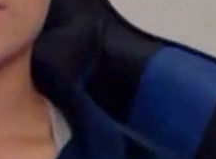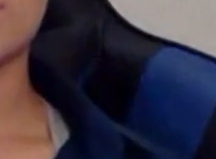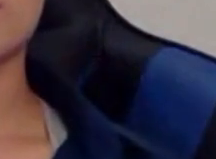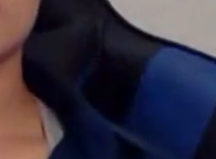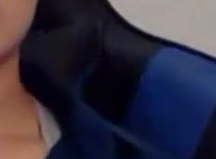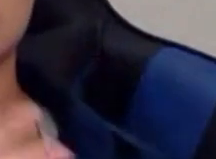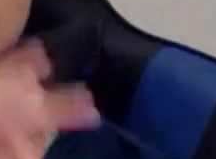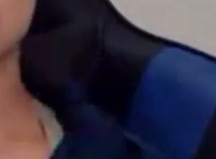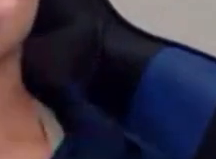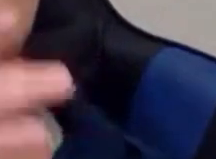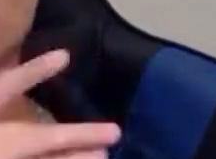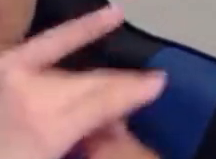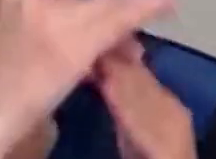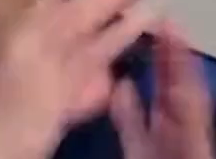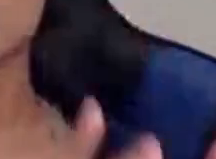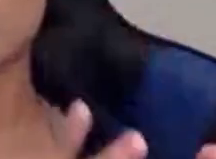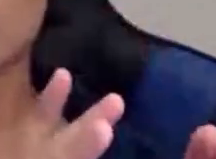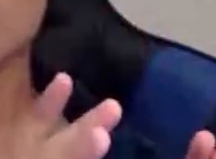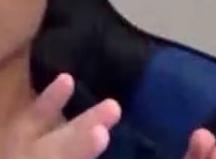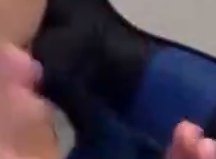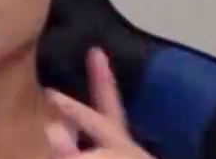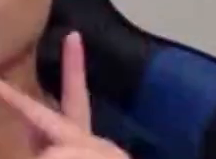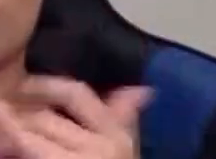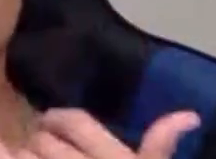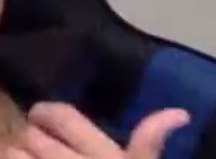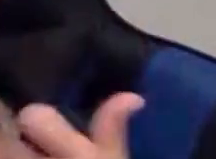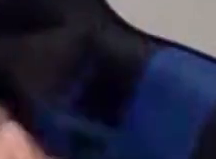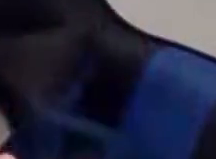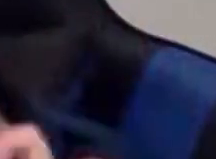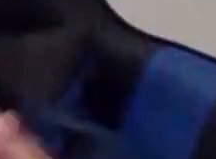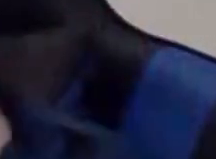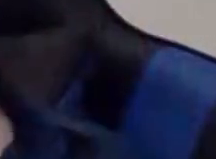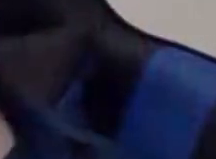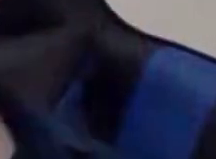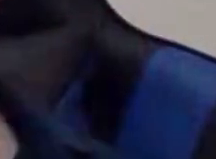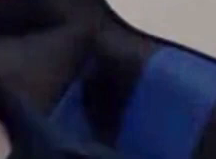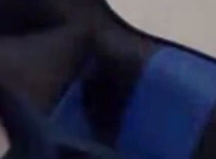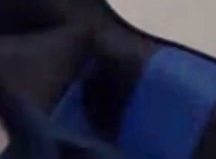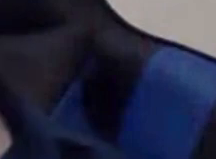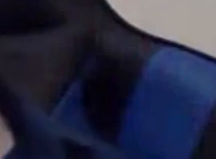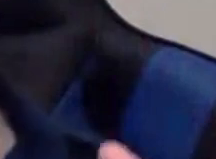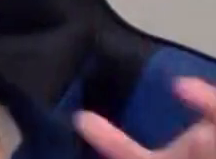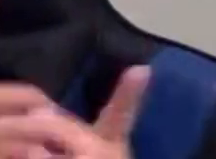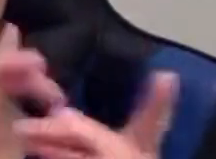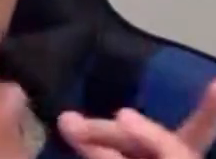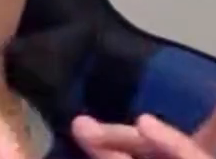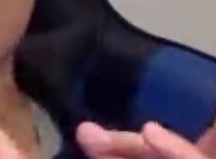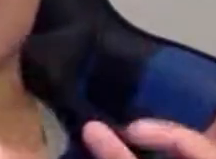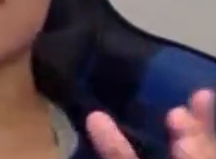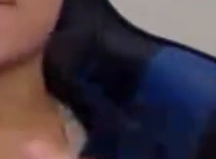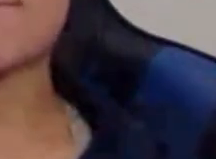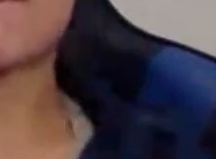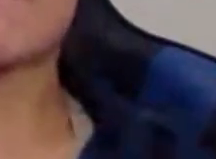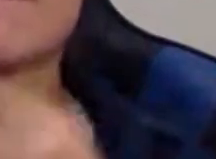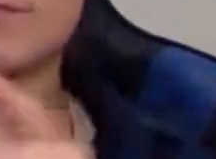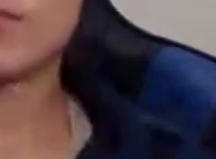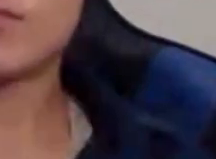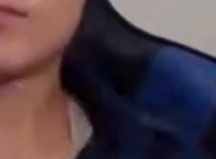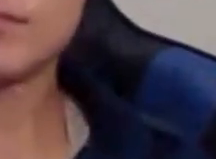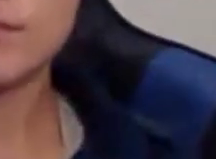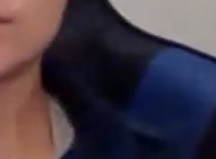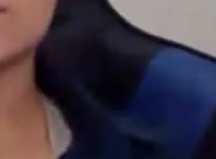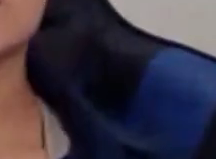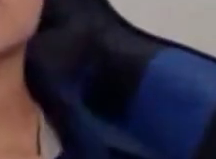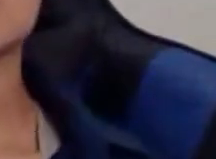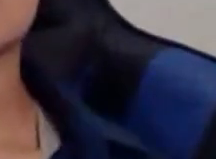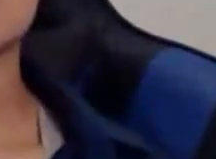are going from the perspective of spiritually reconnecting those legacies and those lineages. Some people are going from the perspective